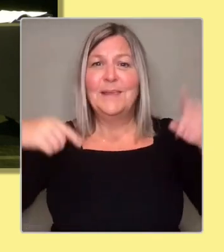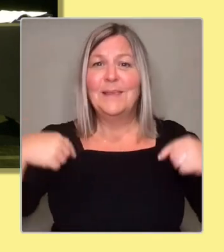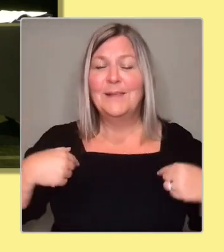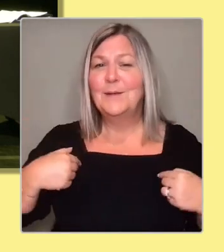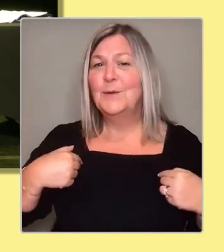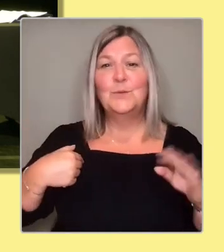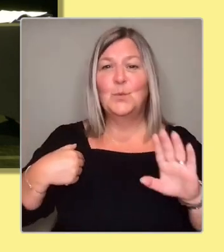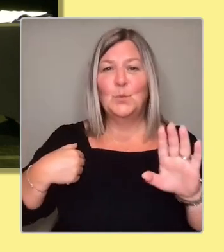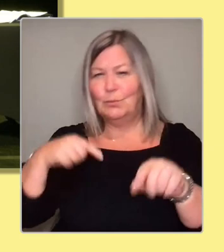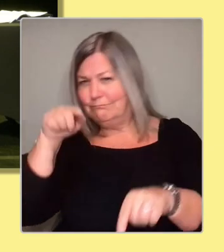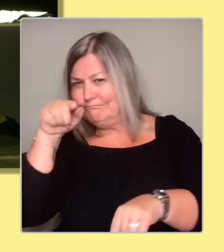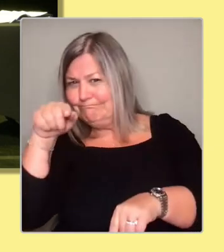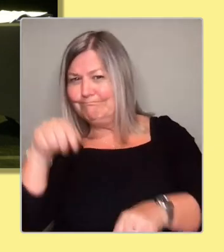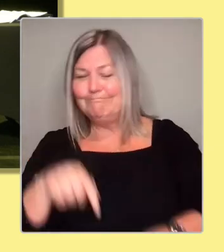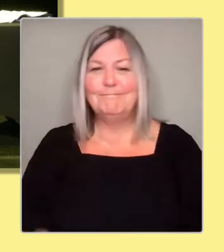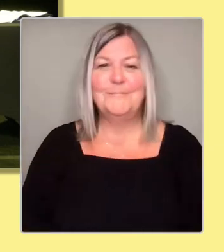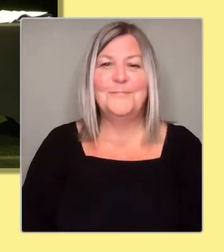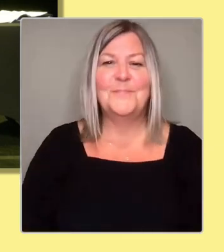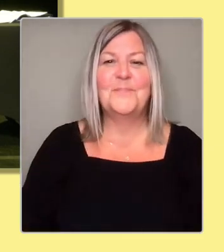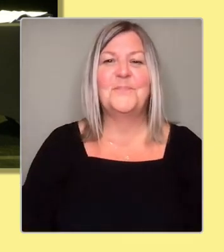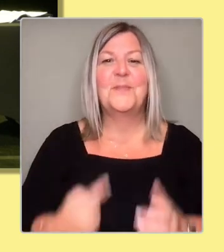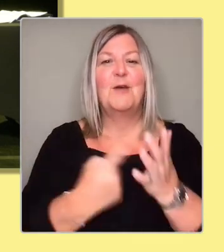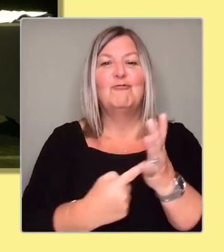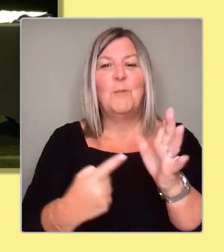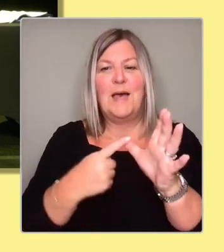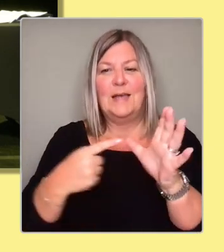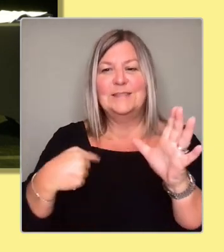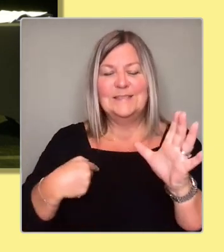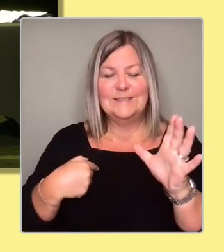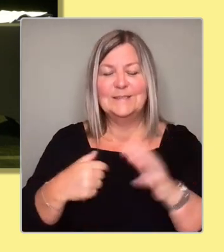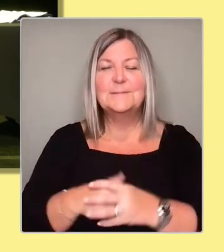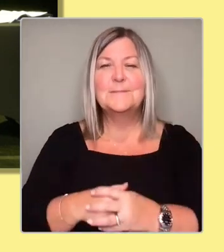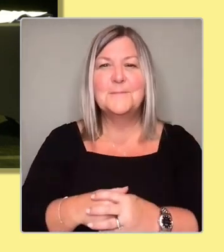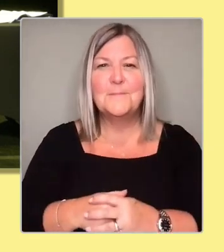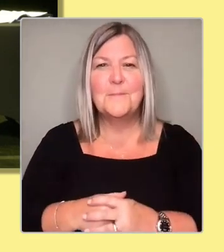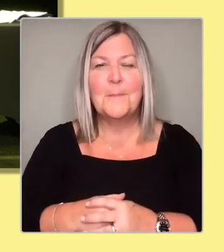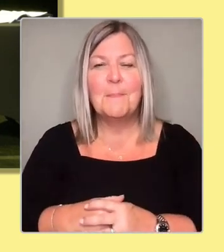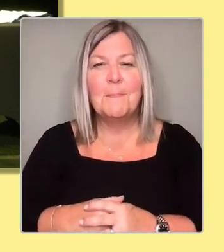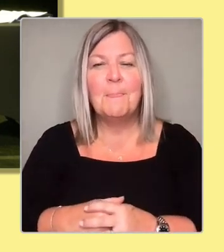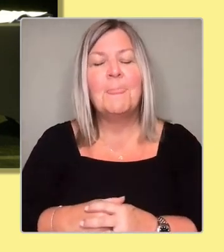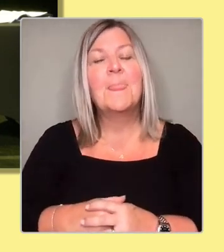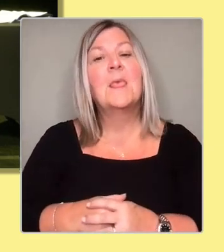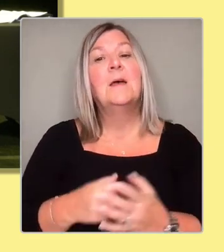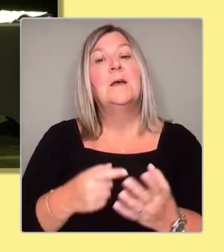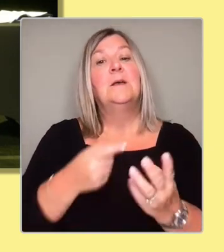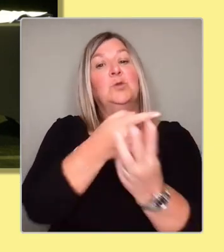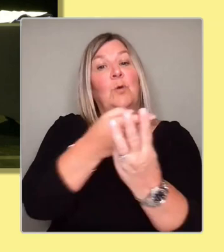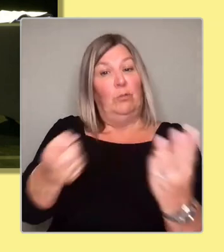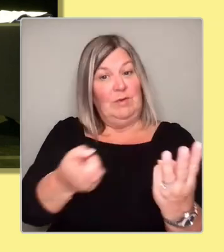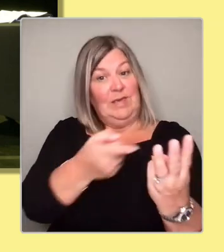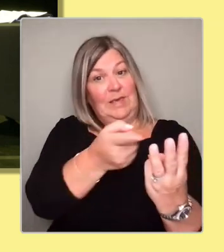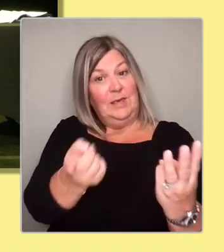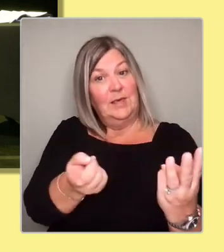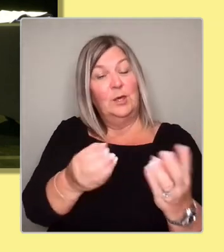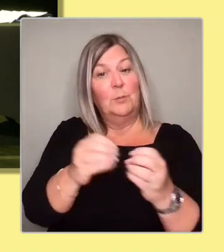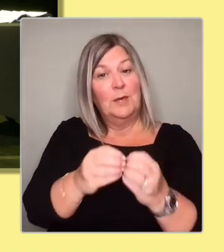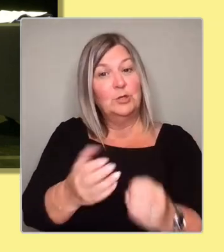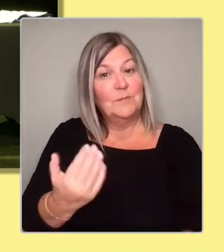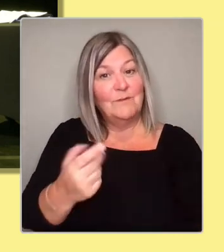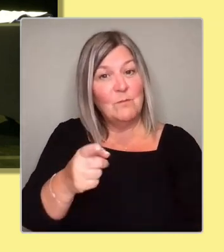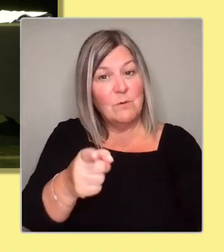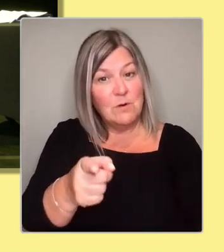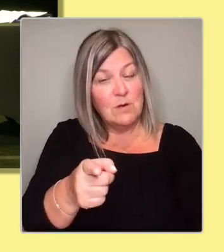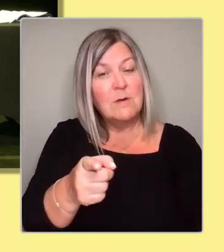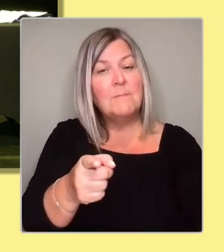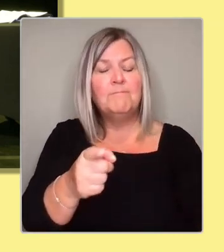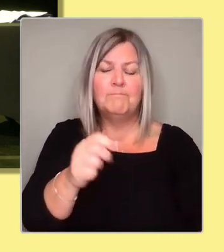Robert Addis, Greif Branch. All the candidates said before, the top priority or the biggest